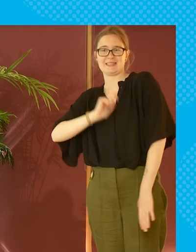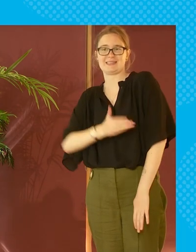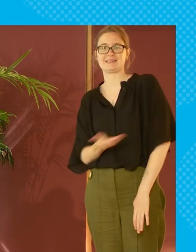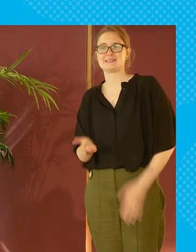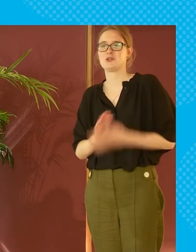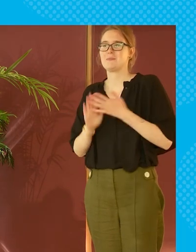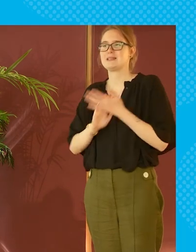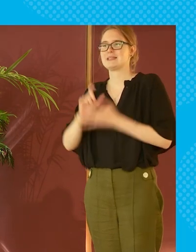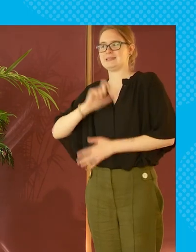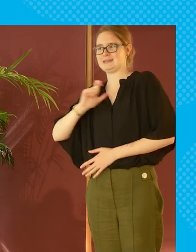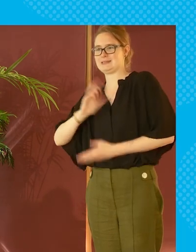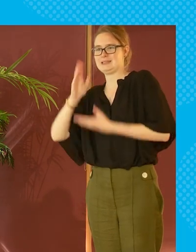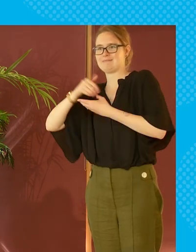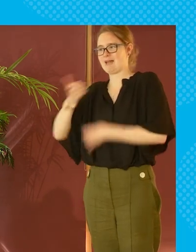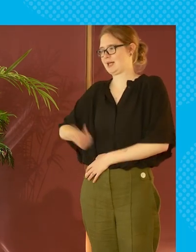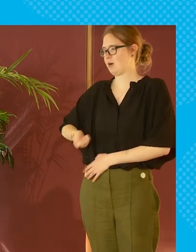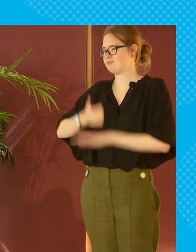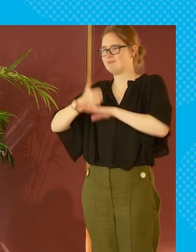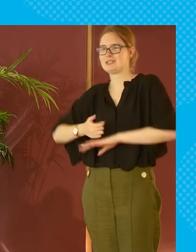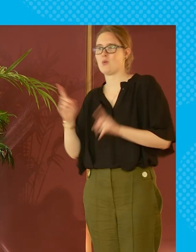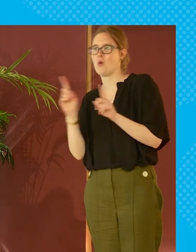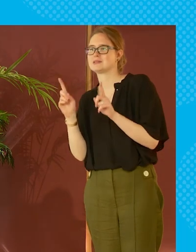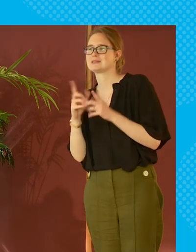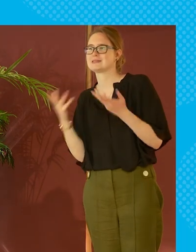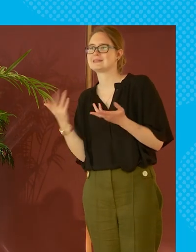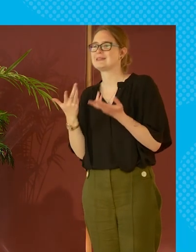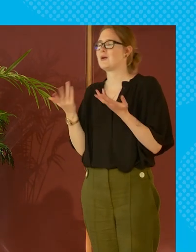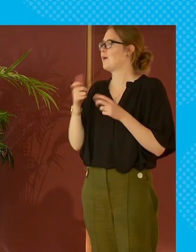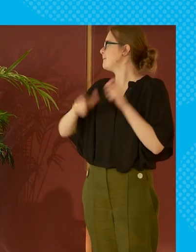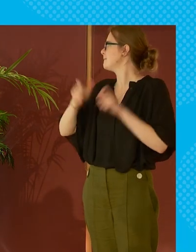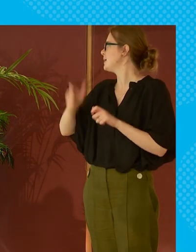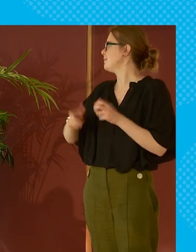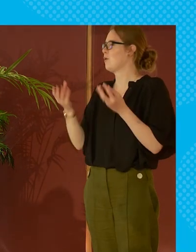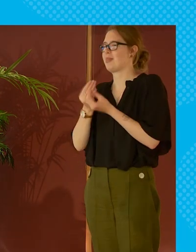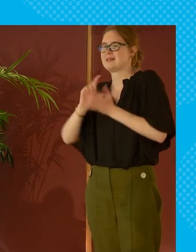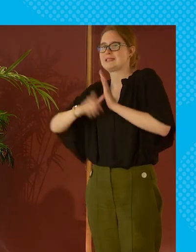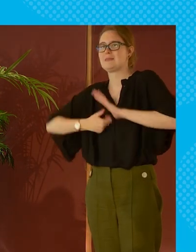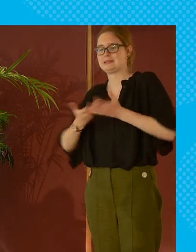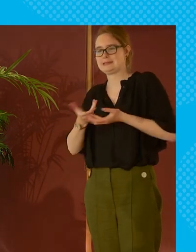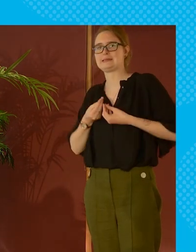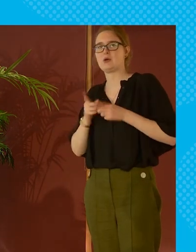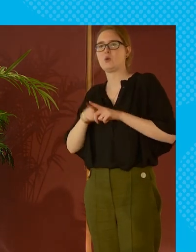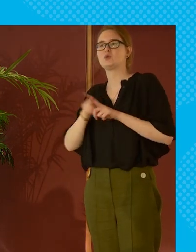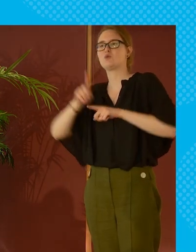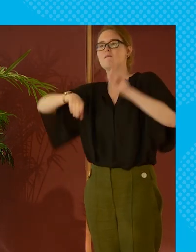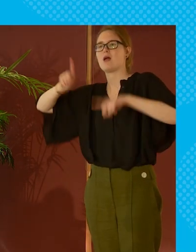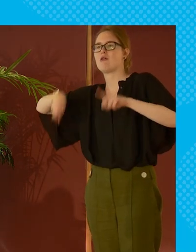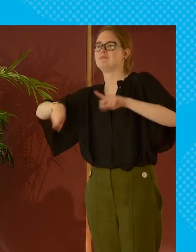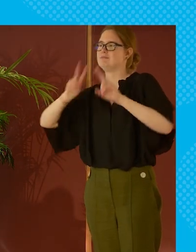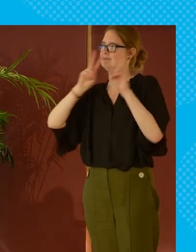vulnerable people are not citizens so is it a citizens income what is it based on and what about people with disabilities and the varying